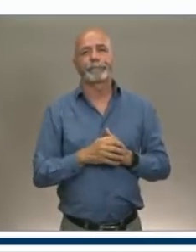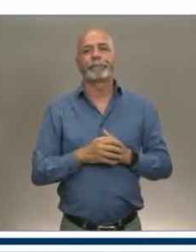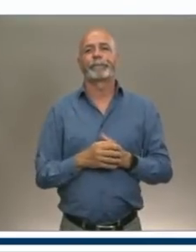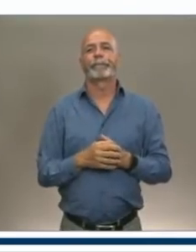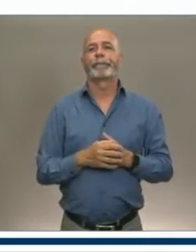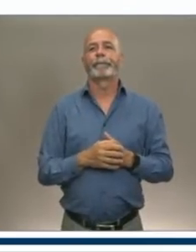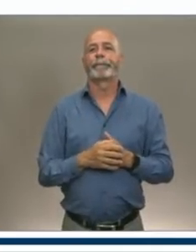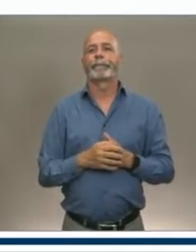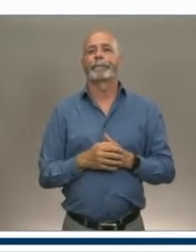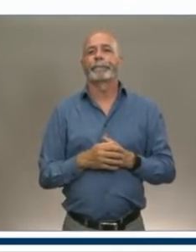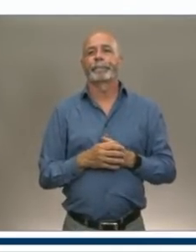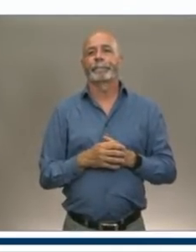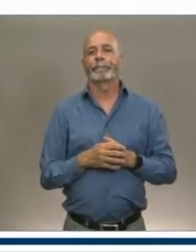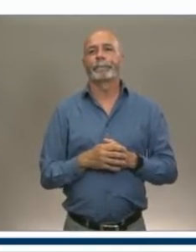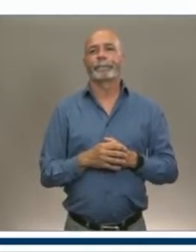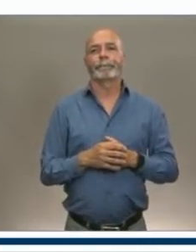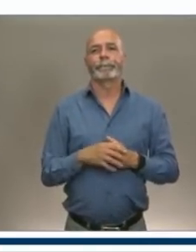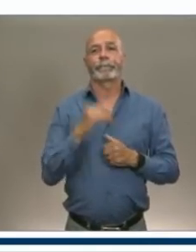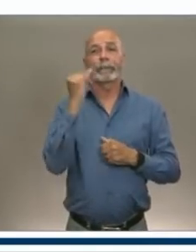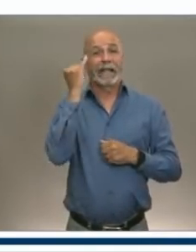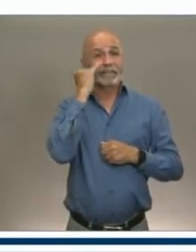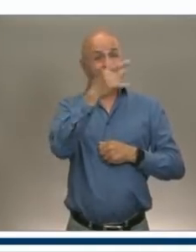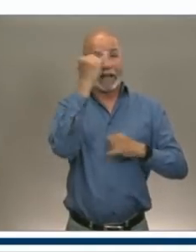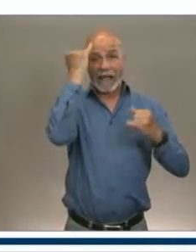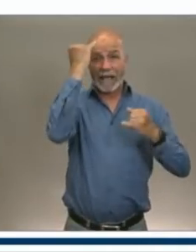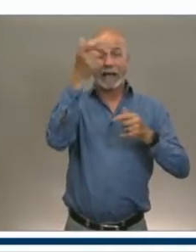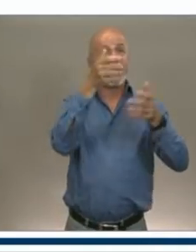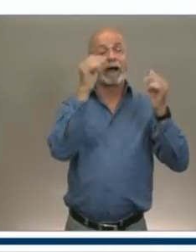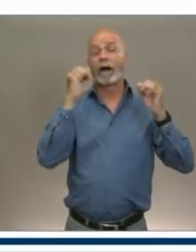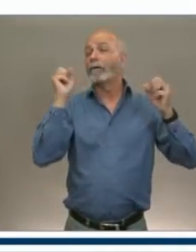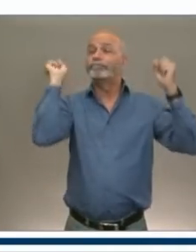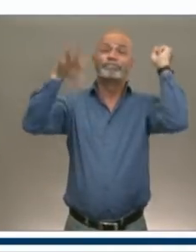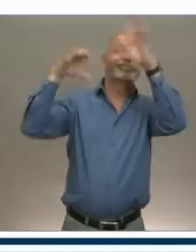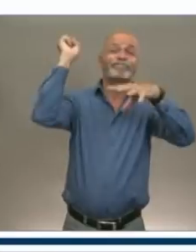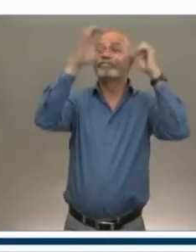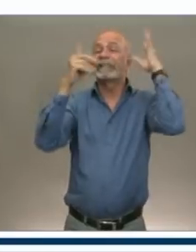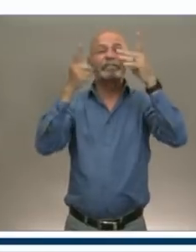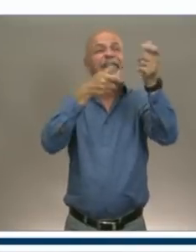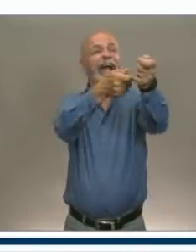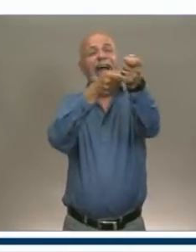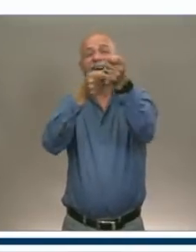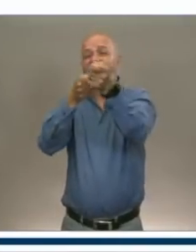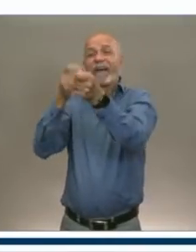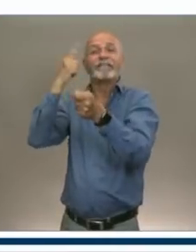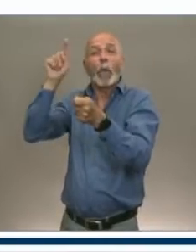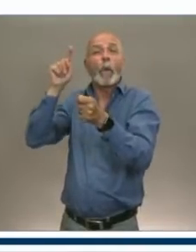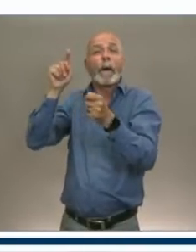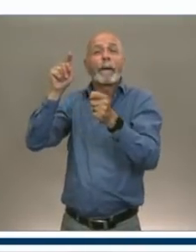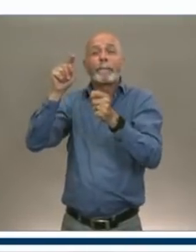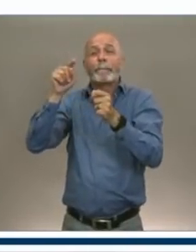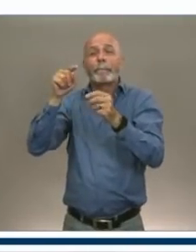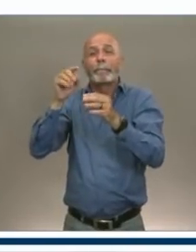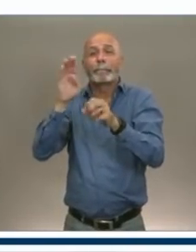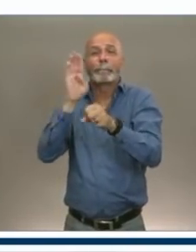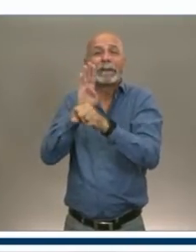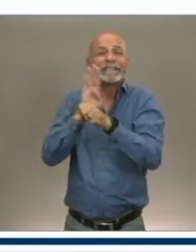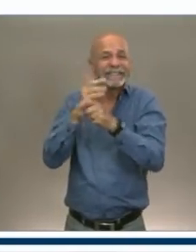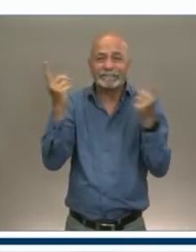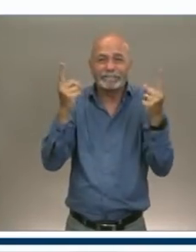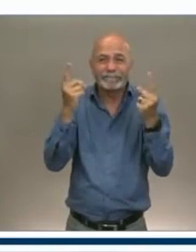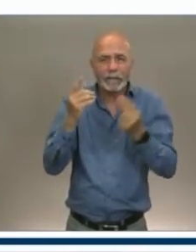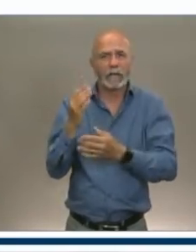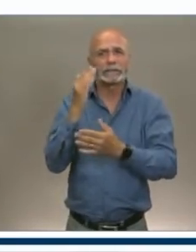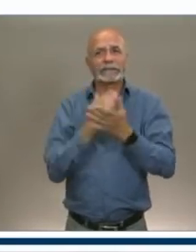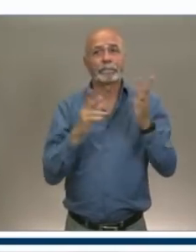a campaign to attract people to Nova Scotia, is it complicated a little bit by some uncertainty about dates when people can